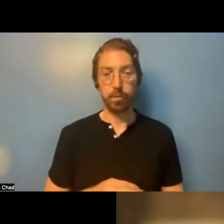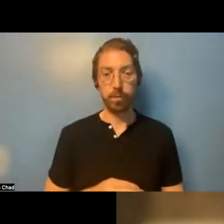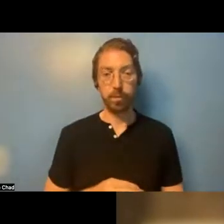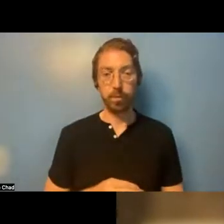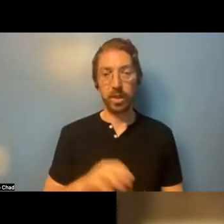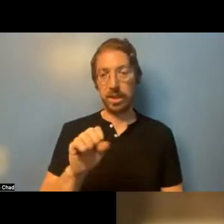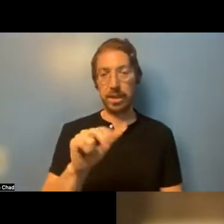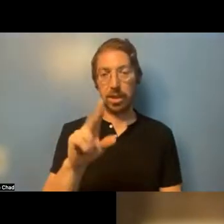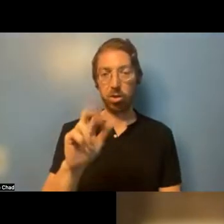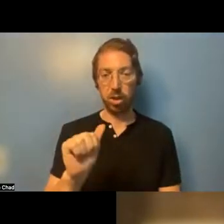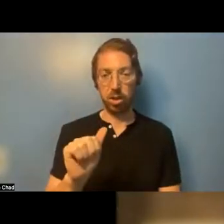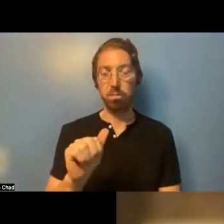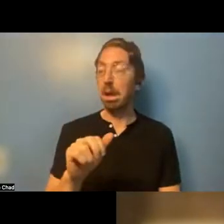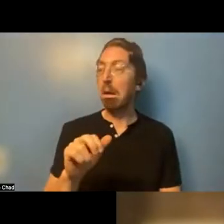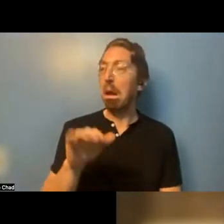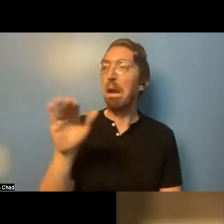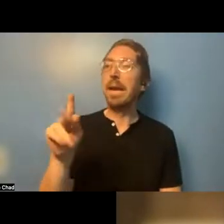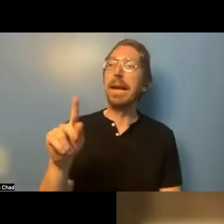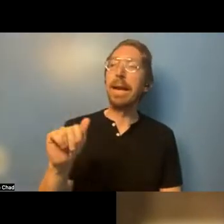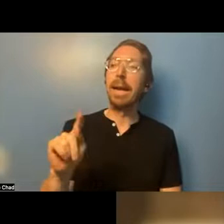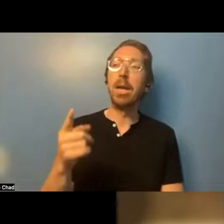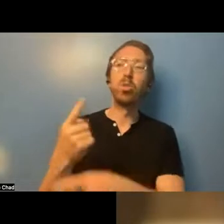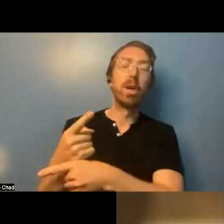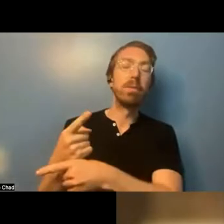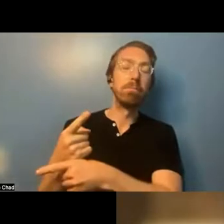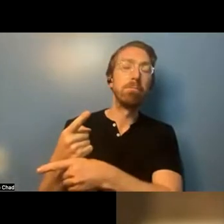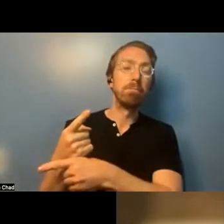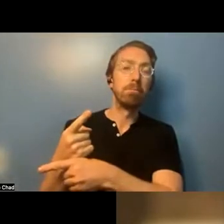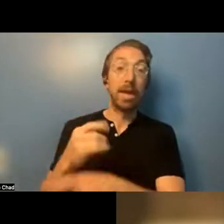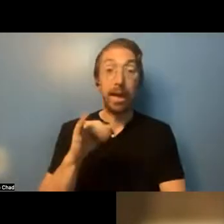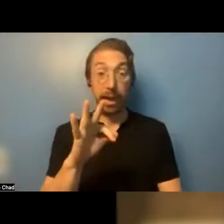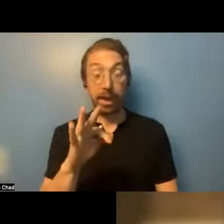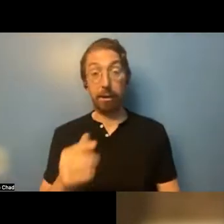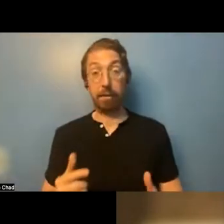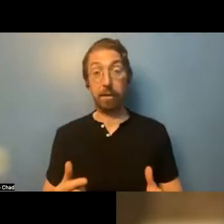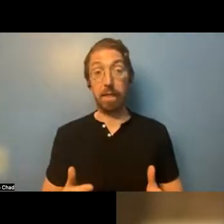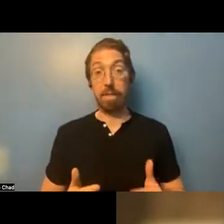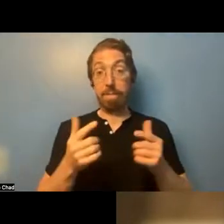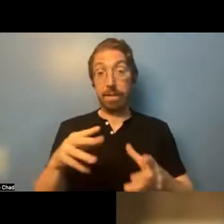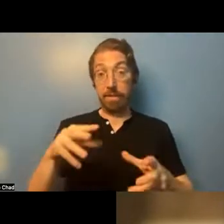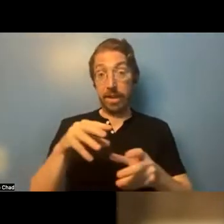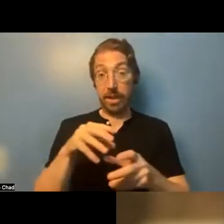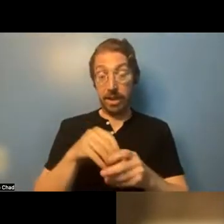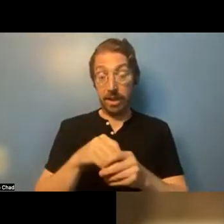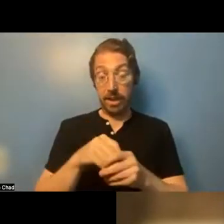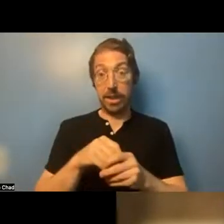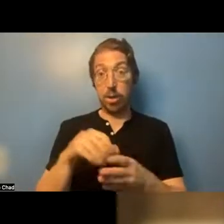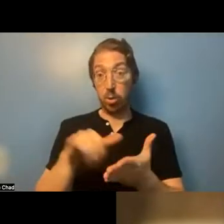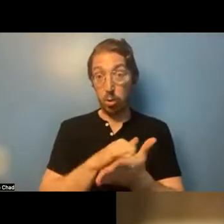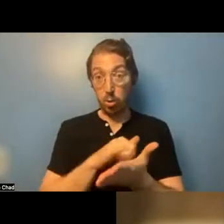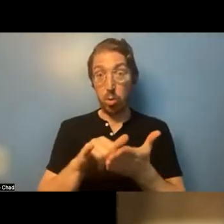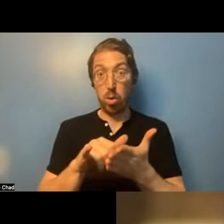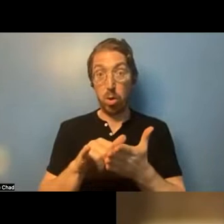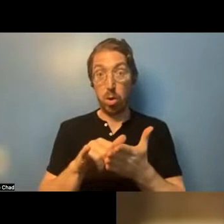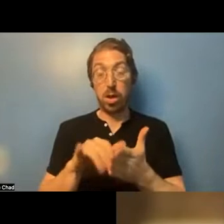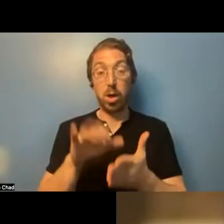or funded by the state, you would contact the New York state office of mental health. And